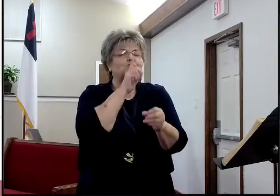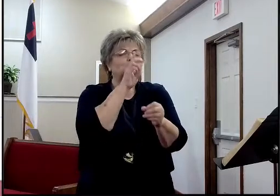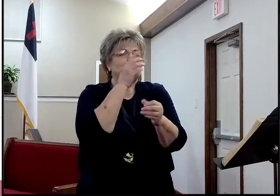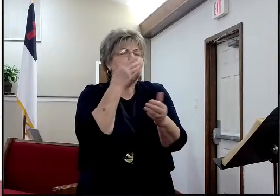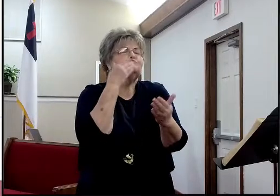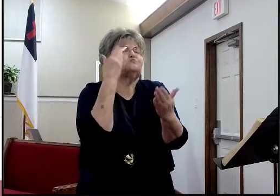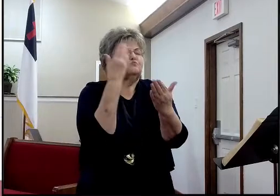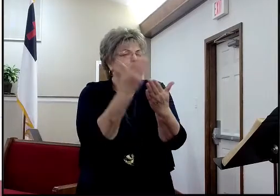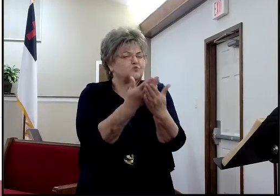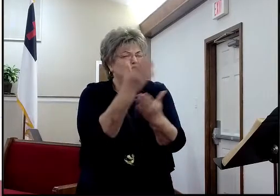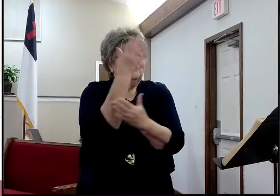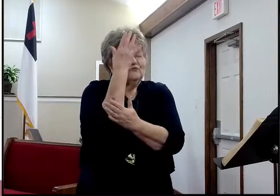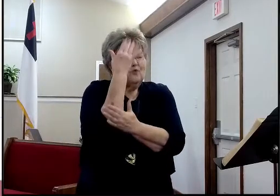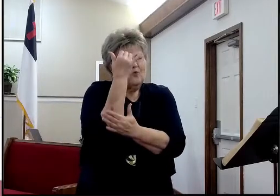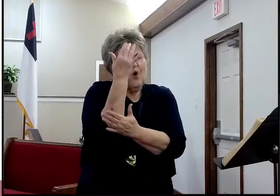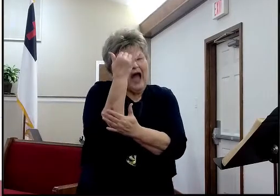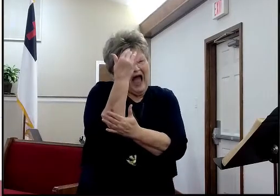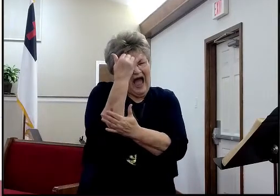in Scripture?